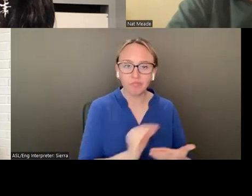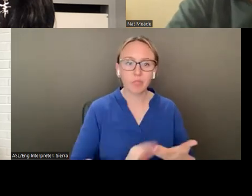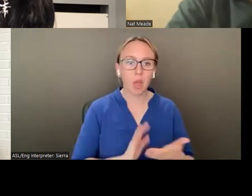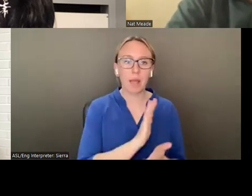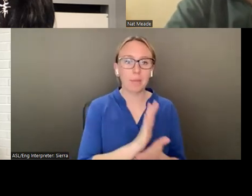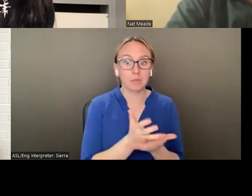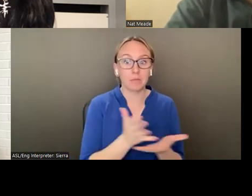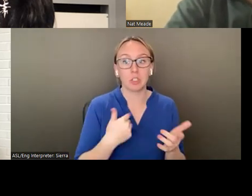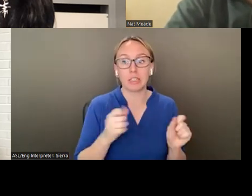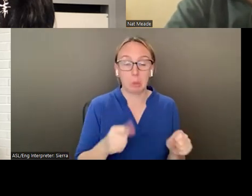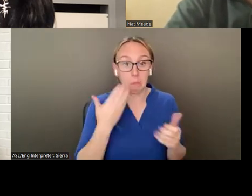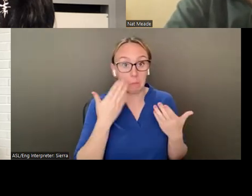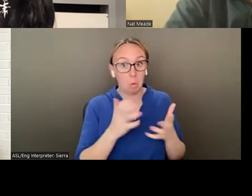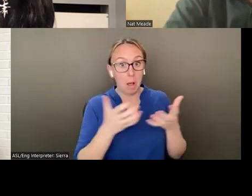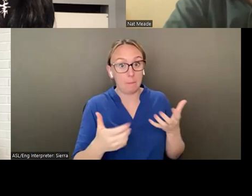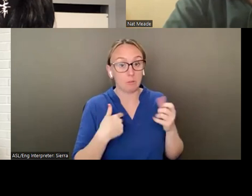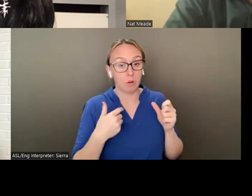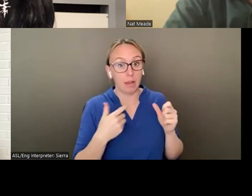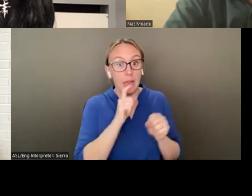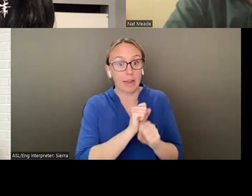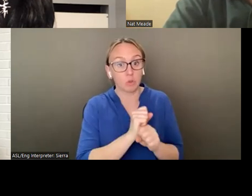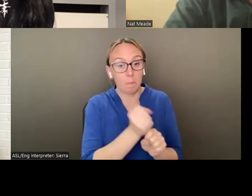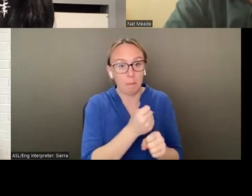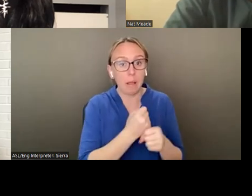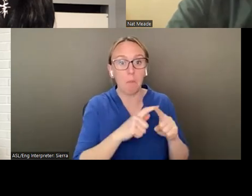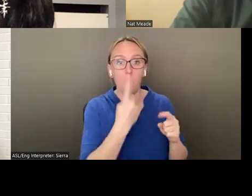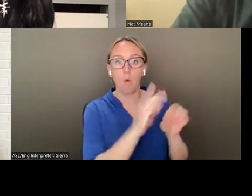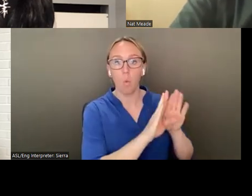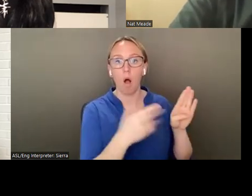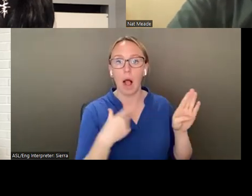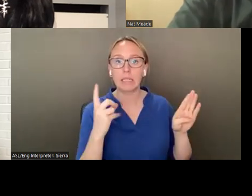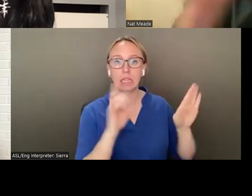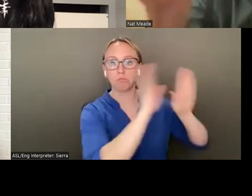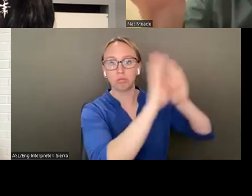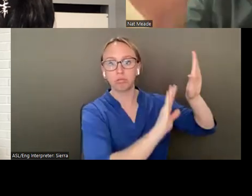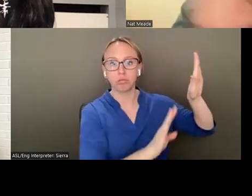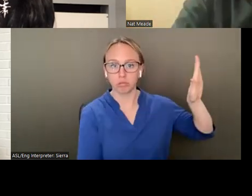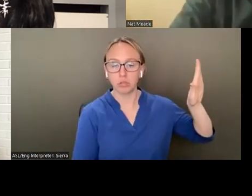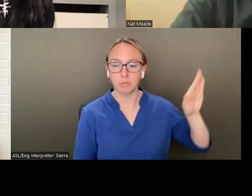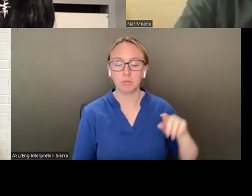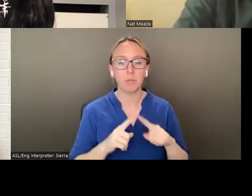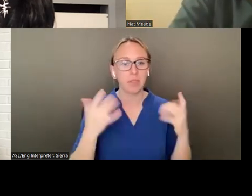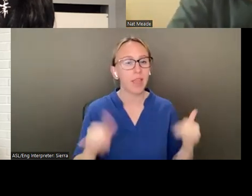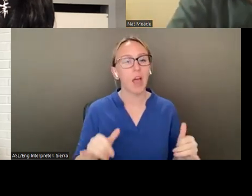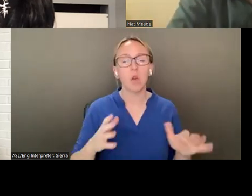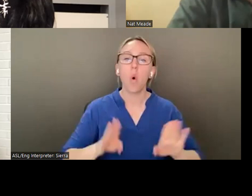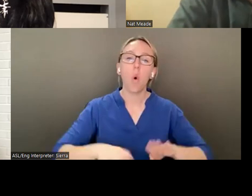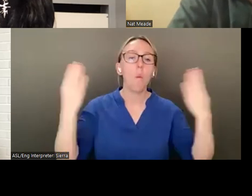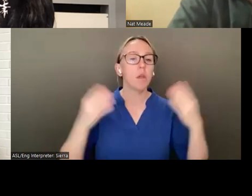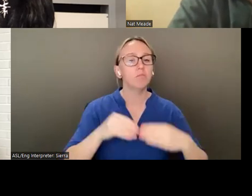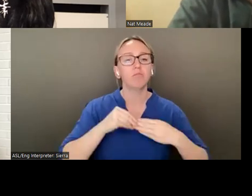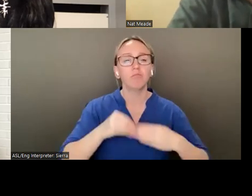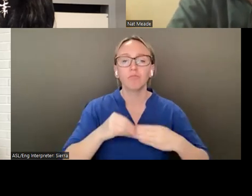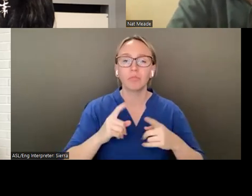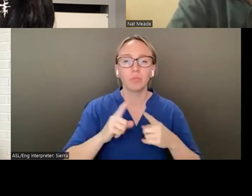I made, but I kind of covered a wall and, um, I just wanted that kind of open investigation to